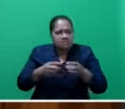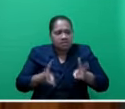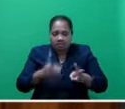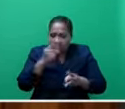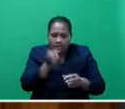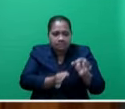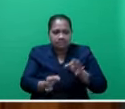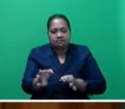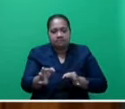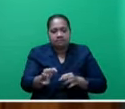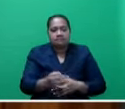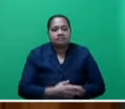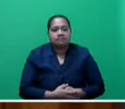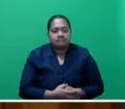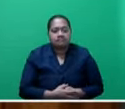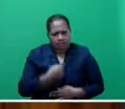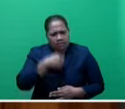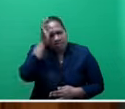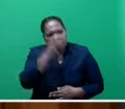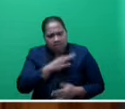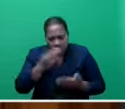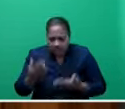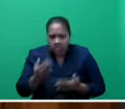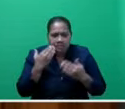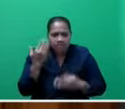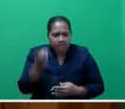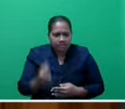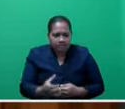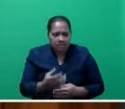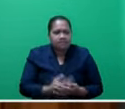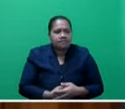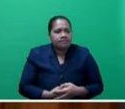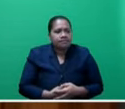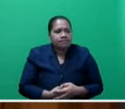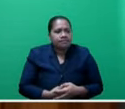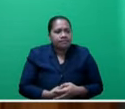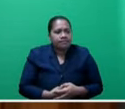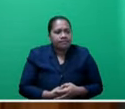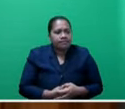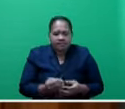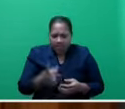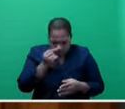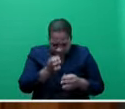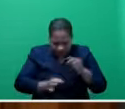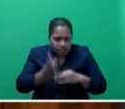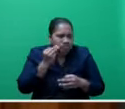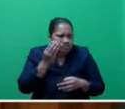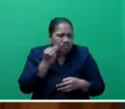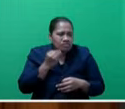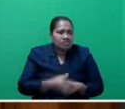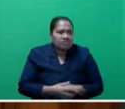replace it. I believe, Honorable Speaker, industrial hemp can replace sugar as the backbone of the economy.